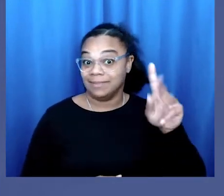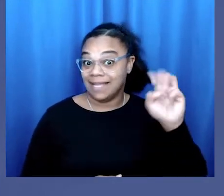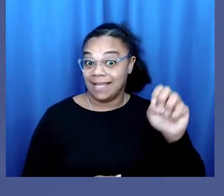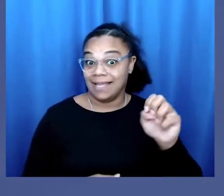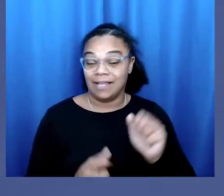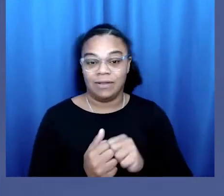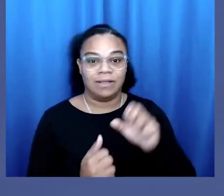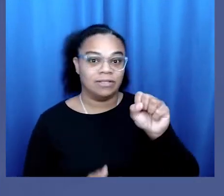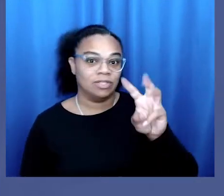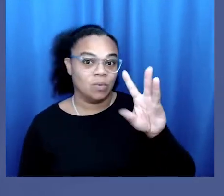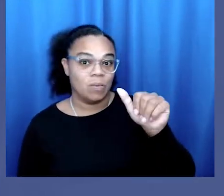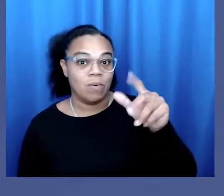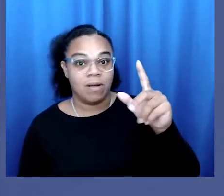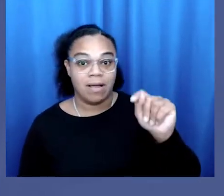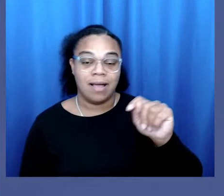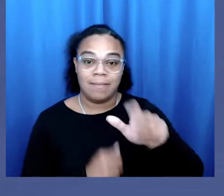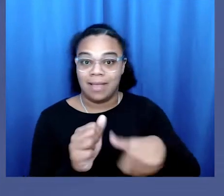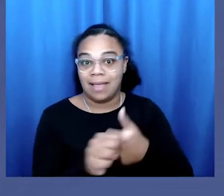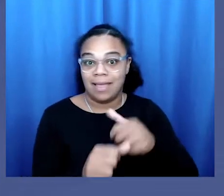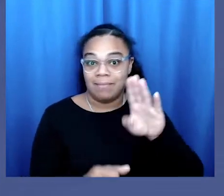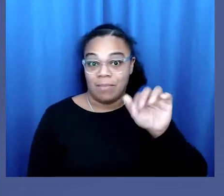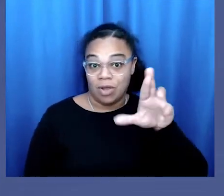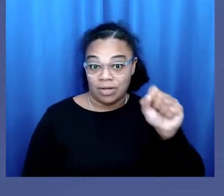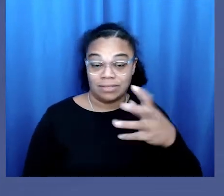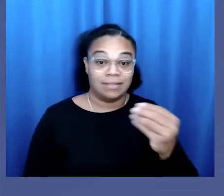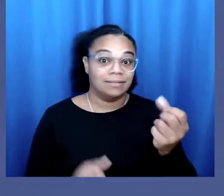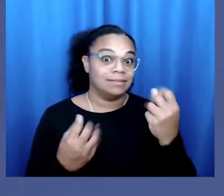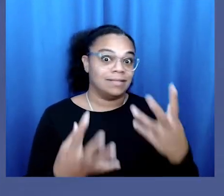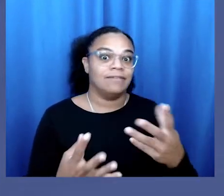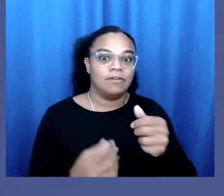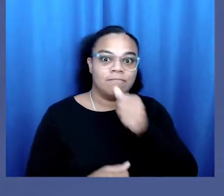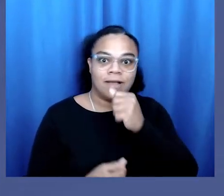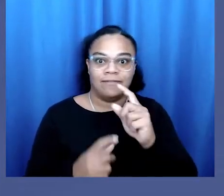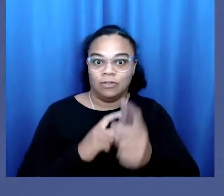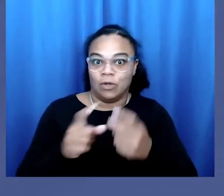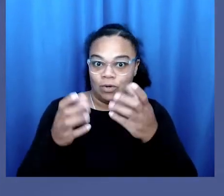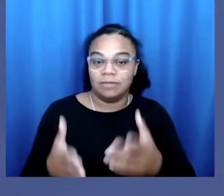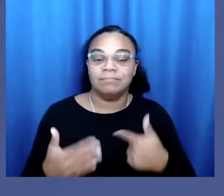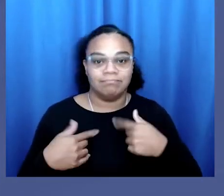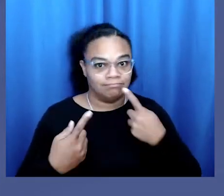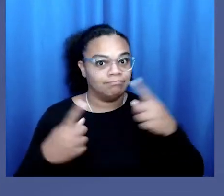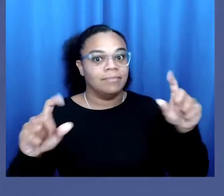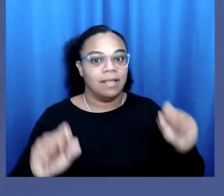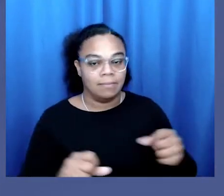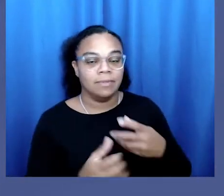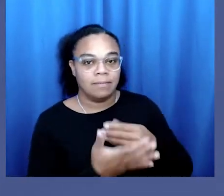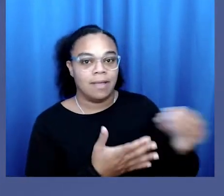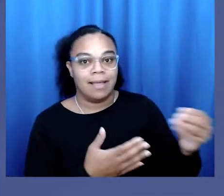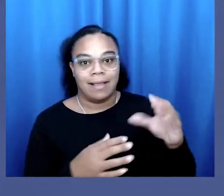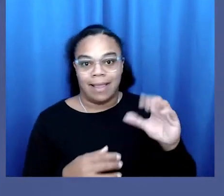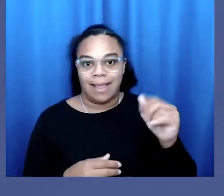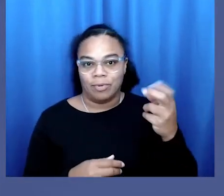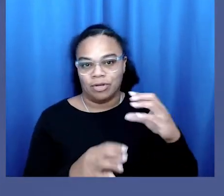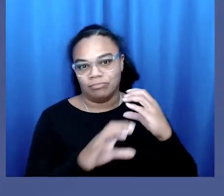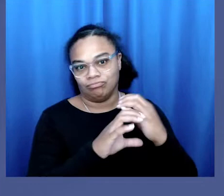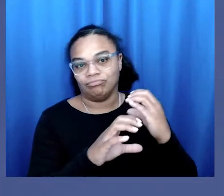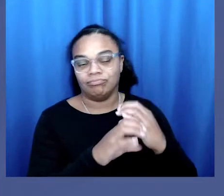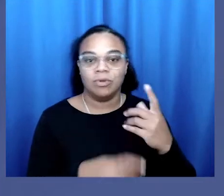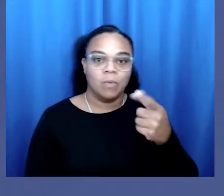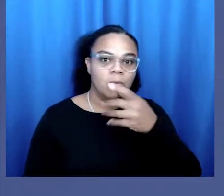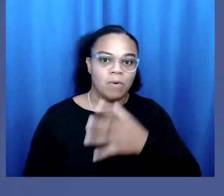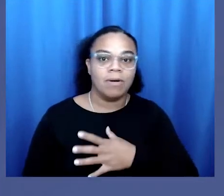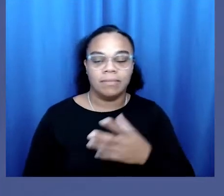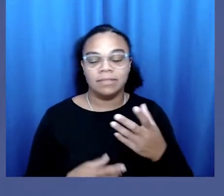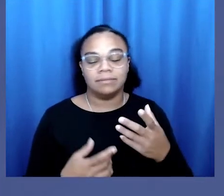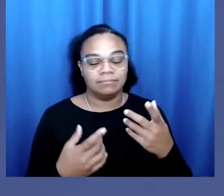With the help of swap behind bars and several private donors, I was able to buy a camper. The mother of a sex worker that was murdered happened to